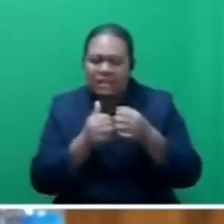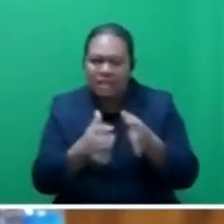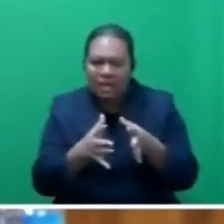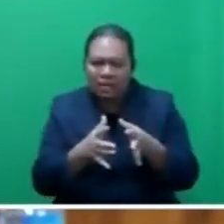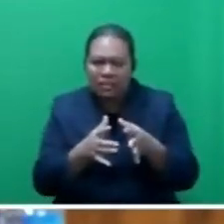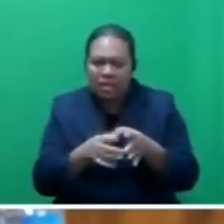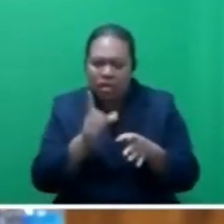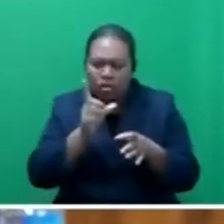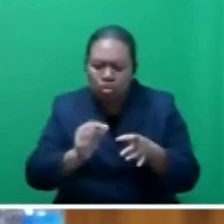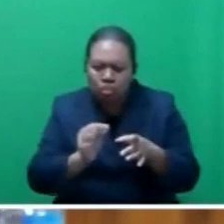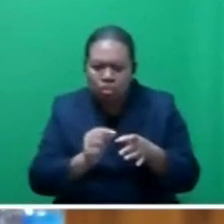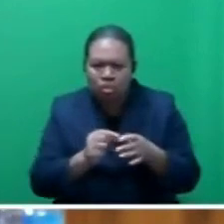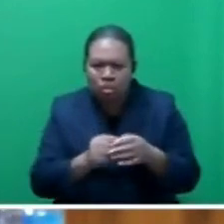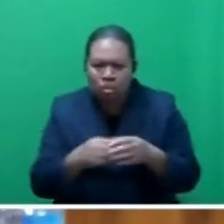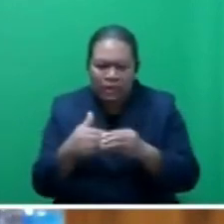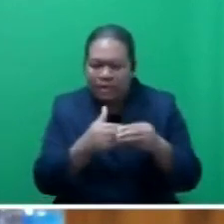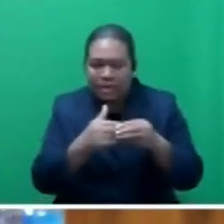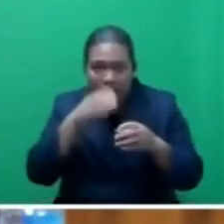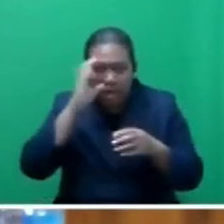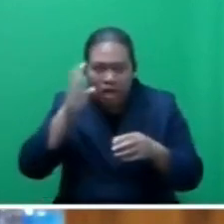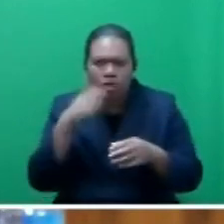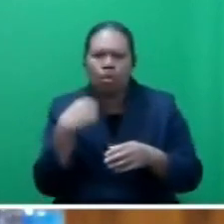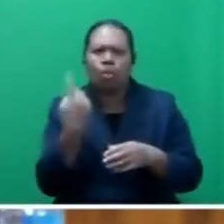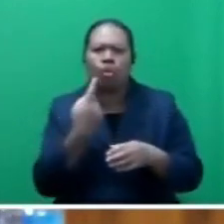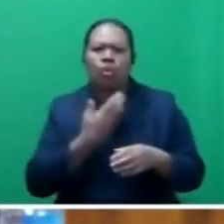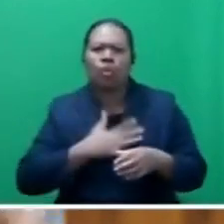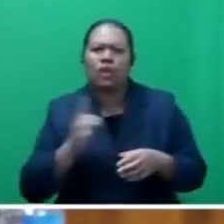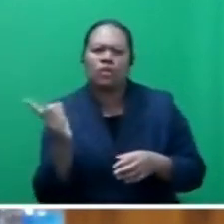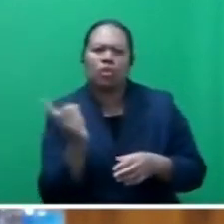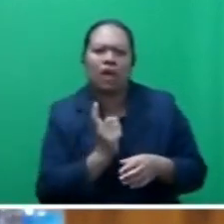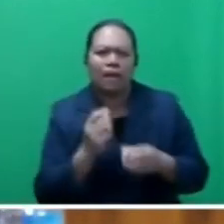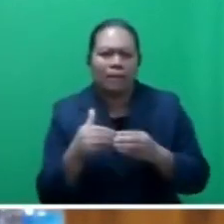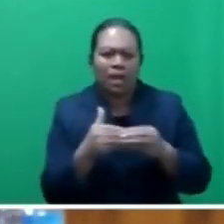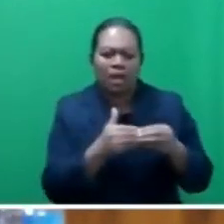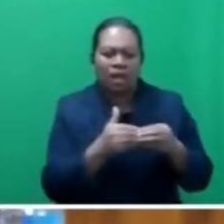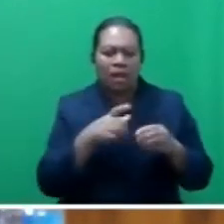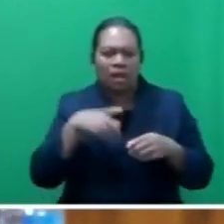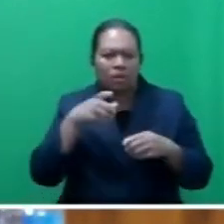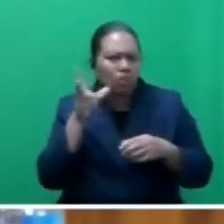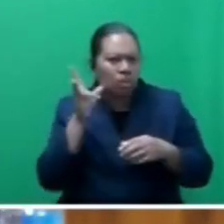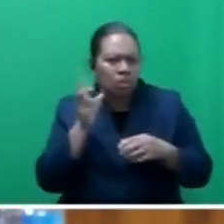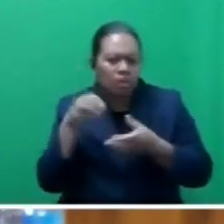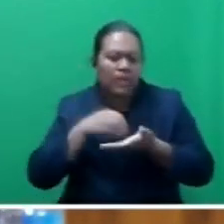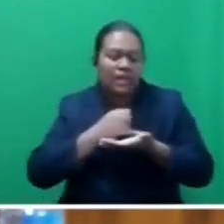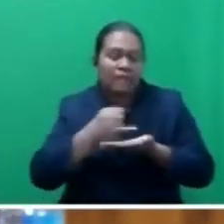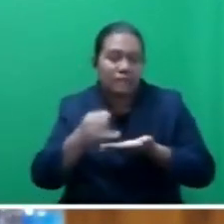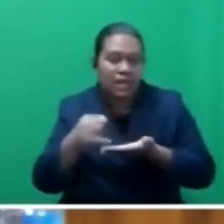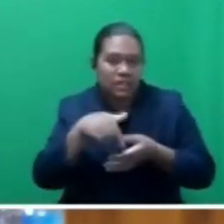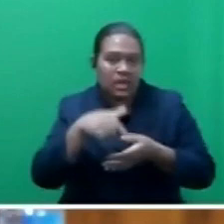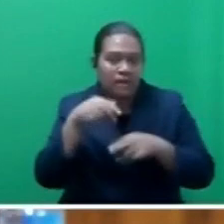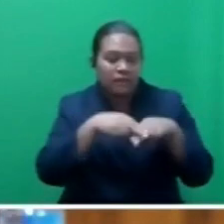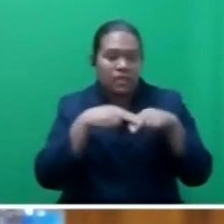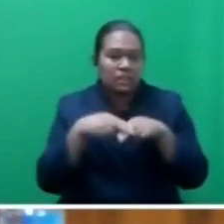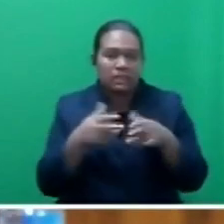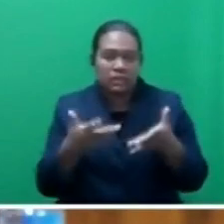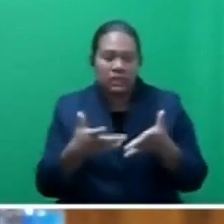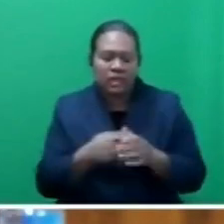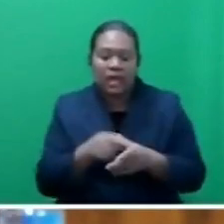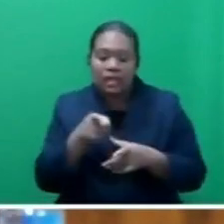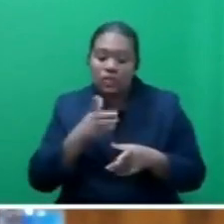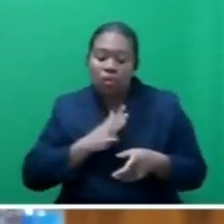then who would want to come and invest in this country, Mr. Speaker said. Honorable, Honorable Minister of Economy exactly,